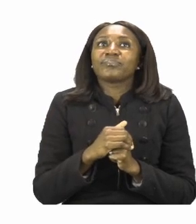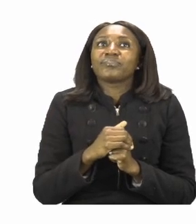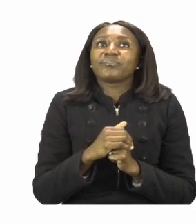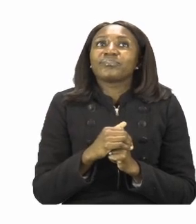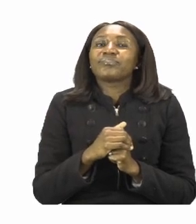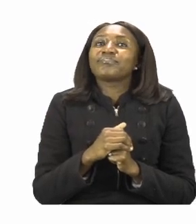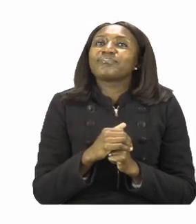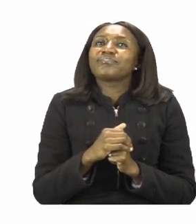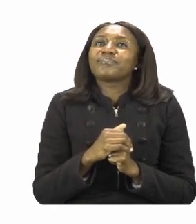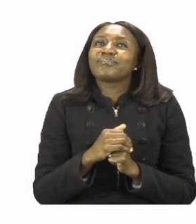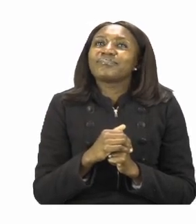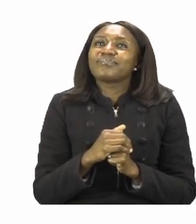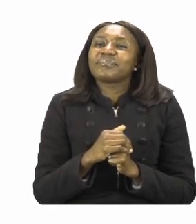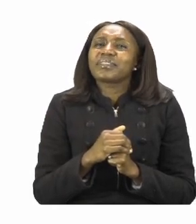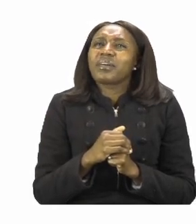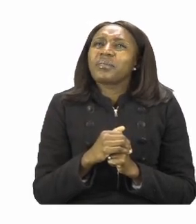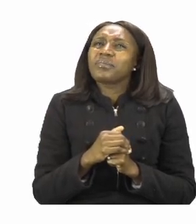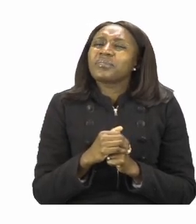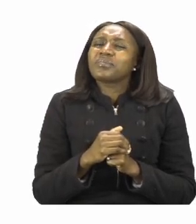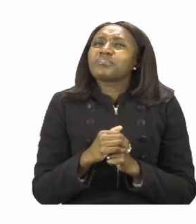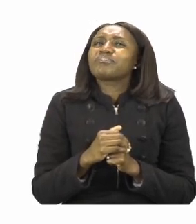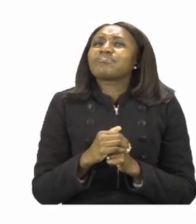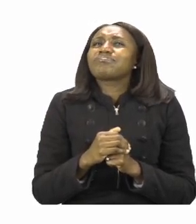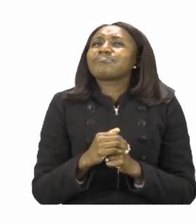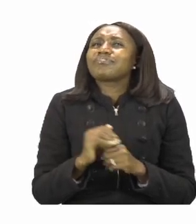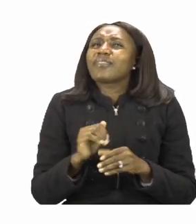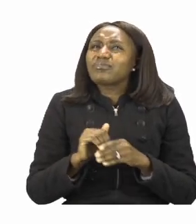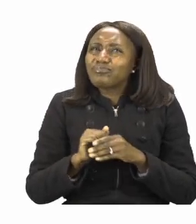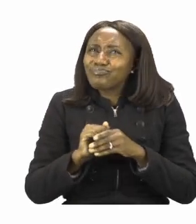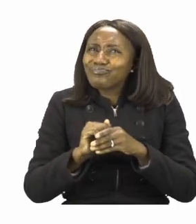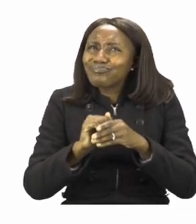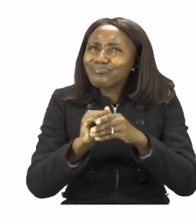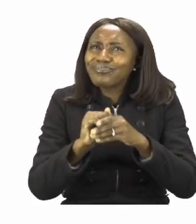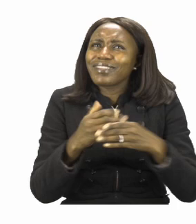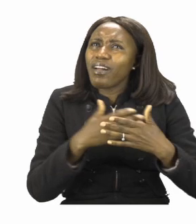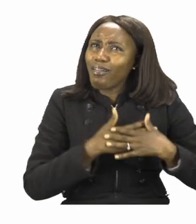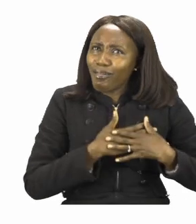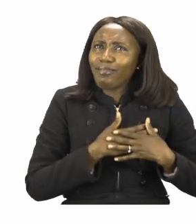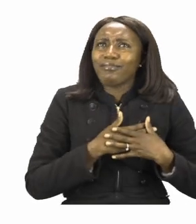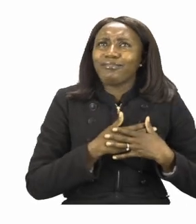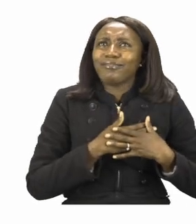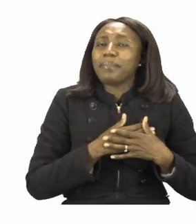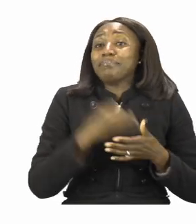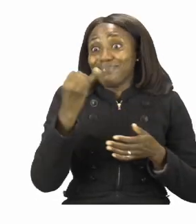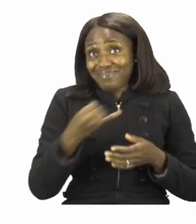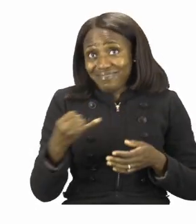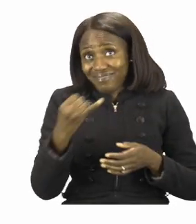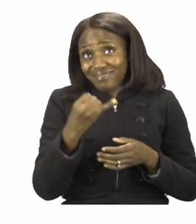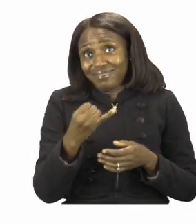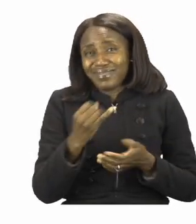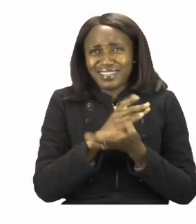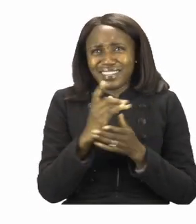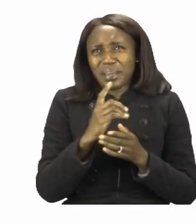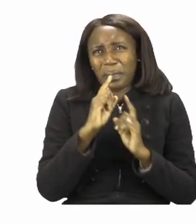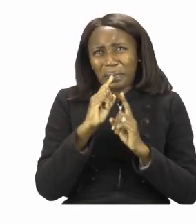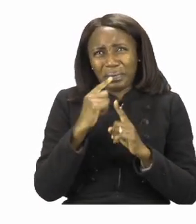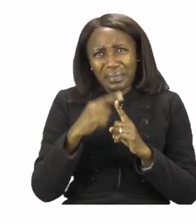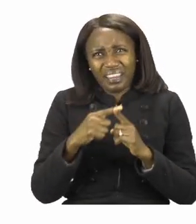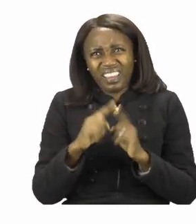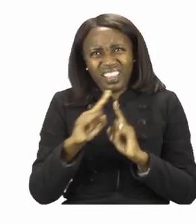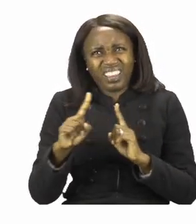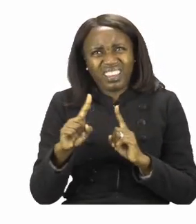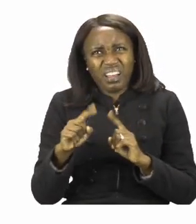You're going to draw your favourite transport. Now some of you are saying, teacher, what is